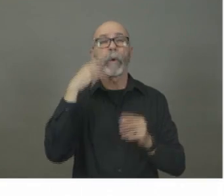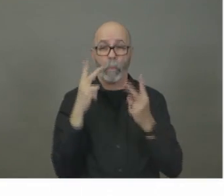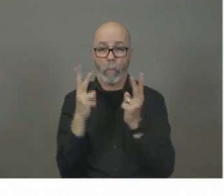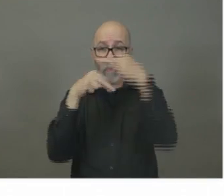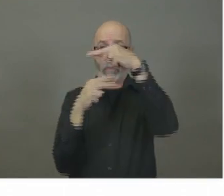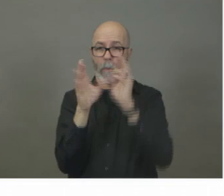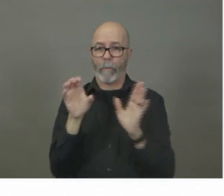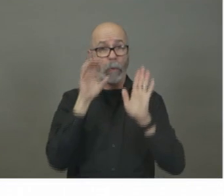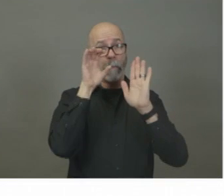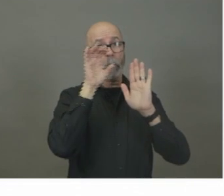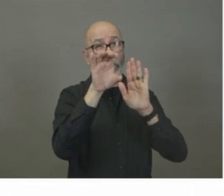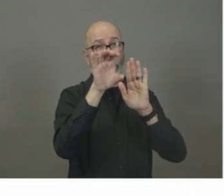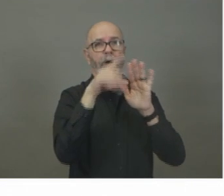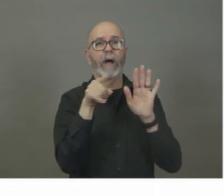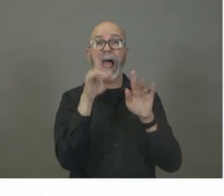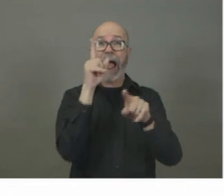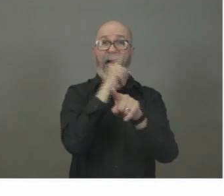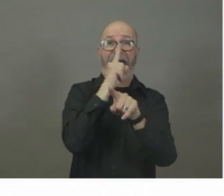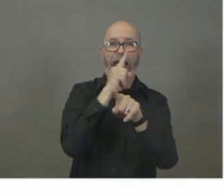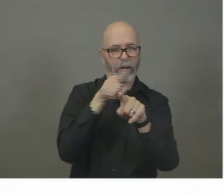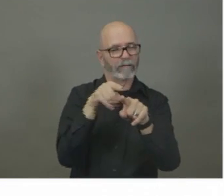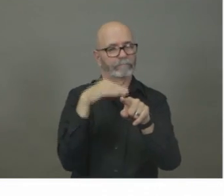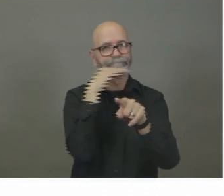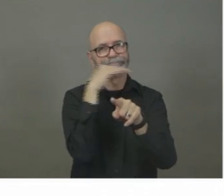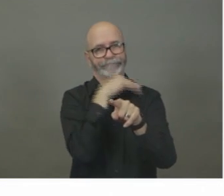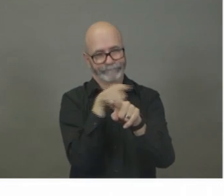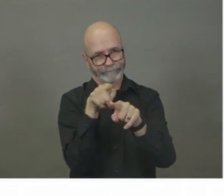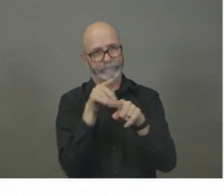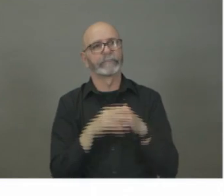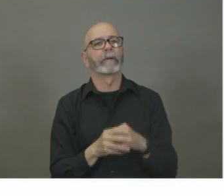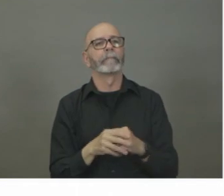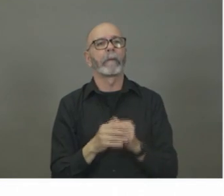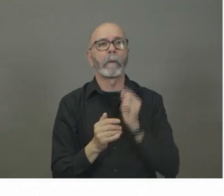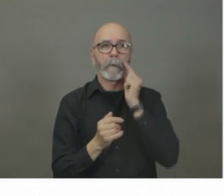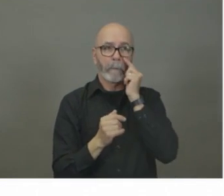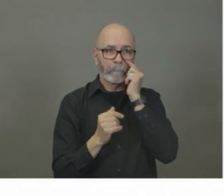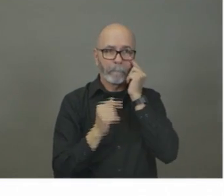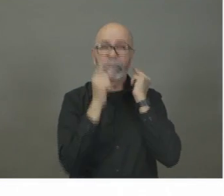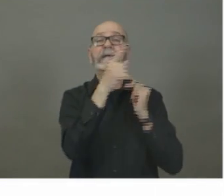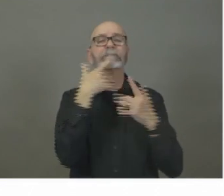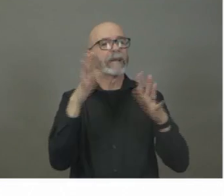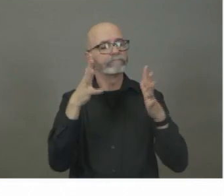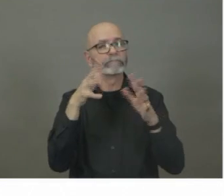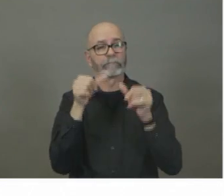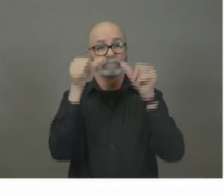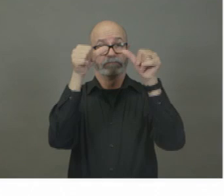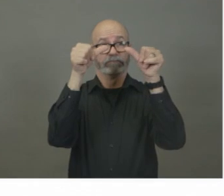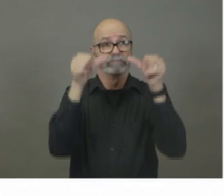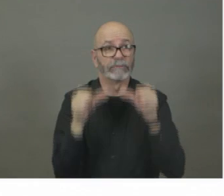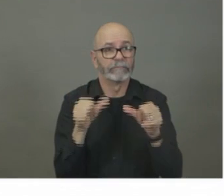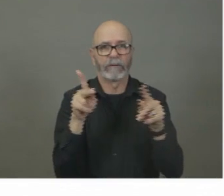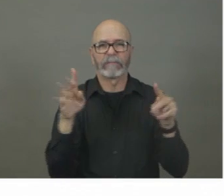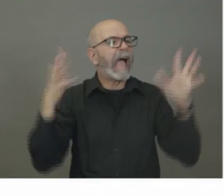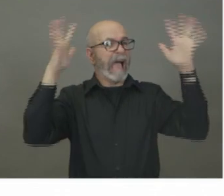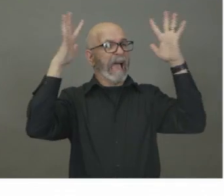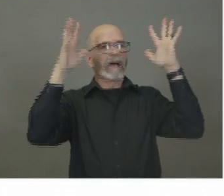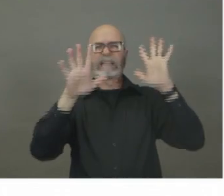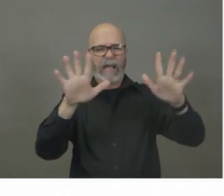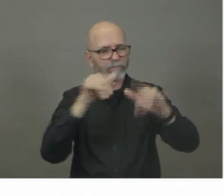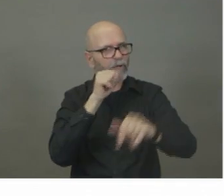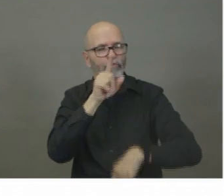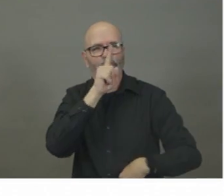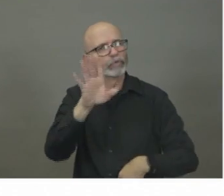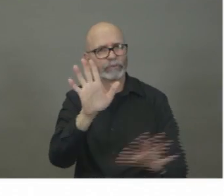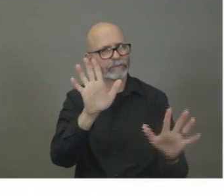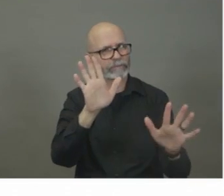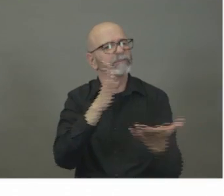that the news organization, uh, when they became aware, did post themselves, uh, to clarify the, uh, illegitimacy of that. But again, it, uh,